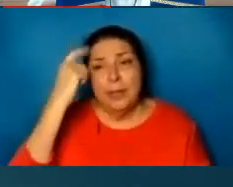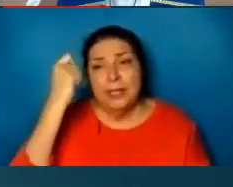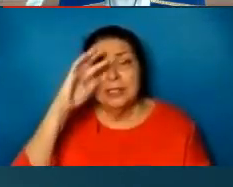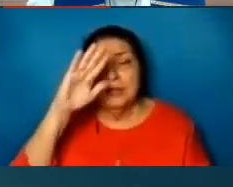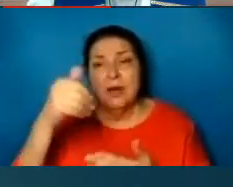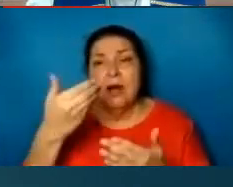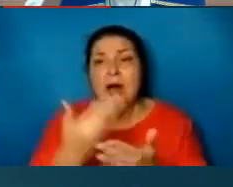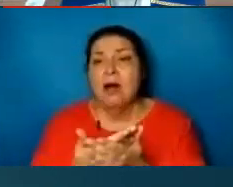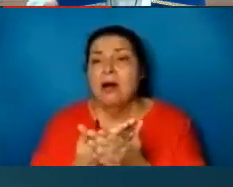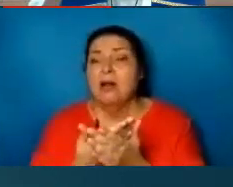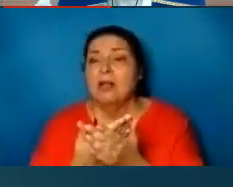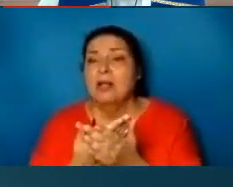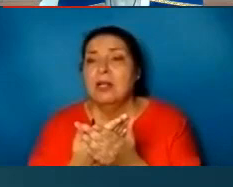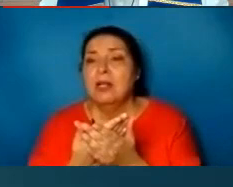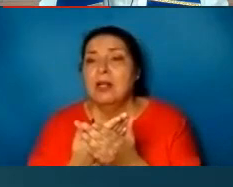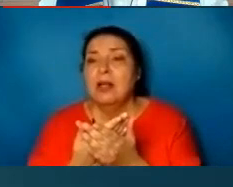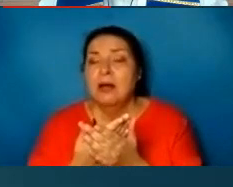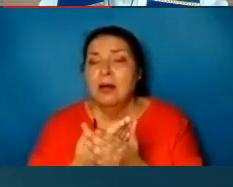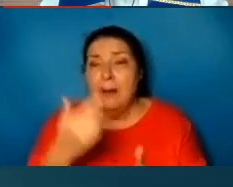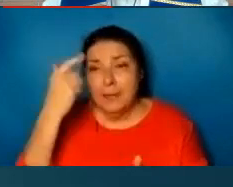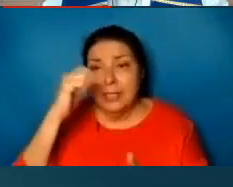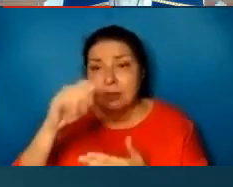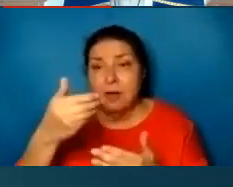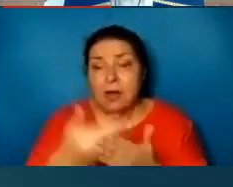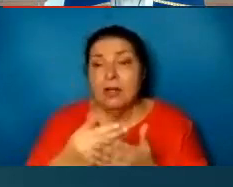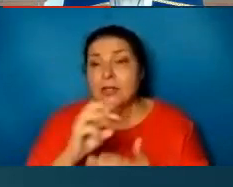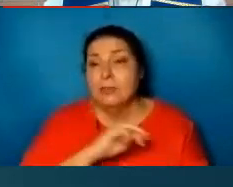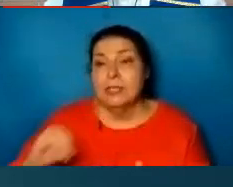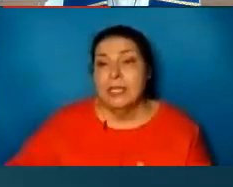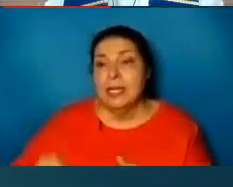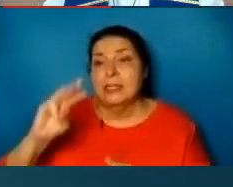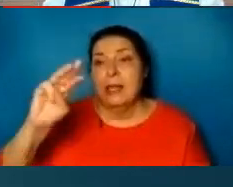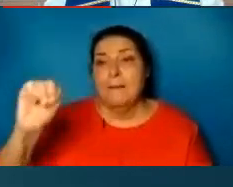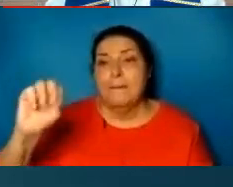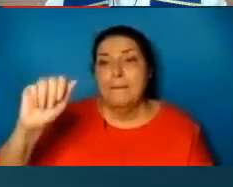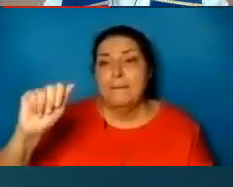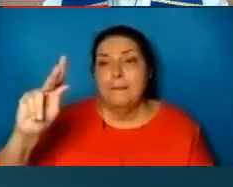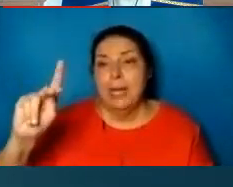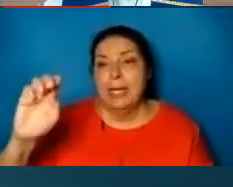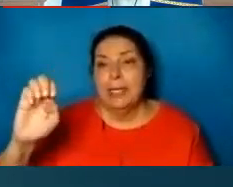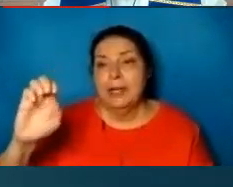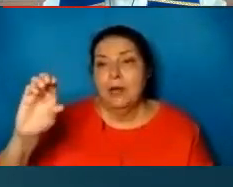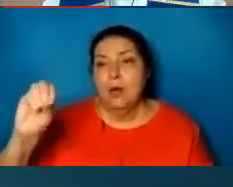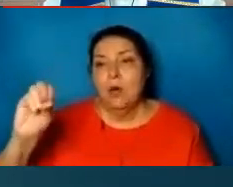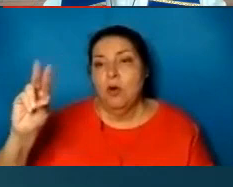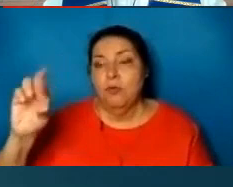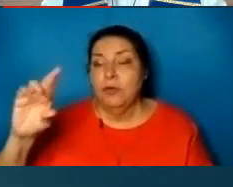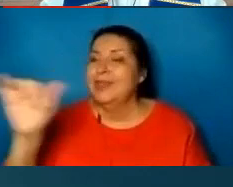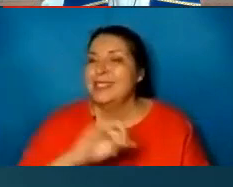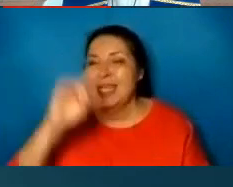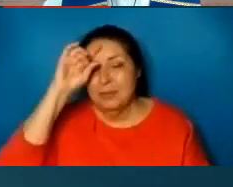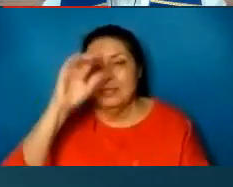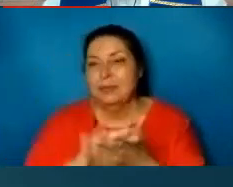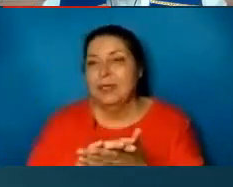all because of the Messiah's makeover. As a bridegroom decks himself like a